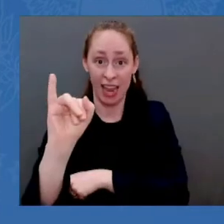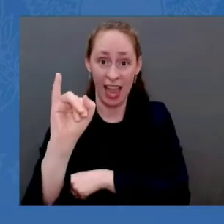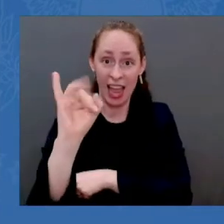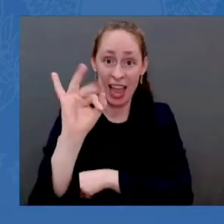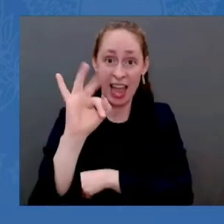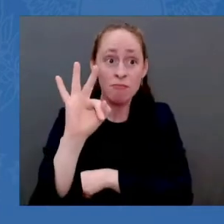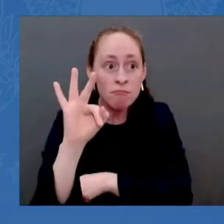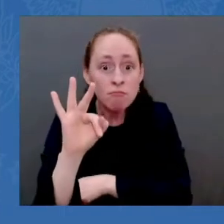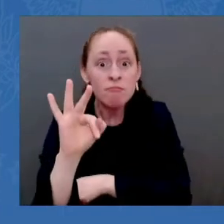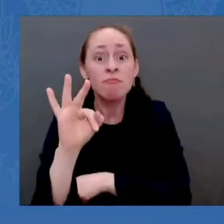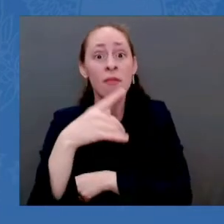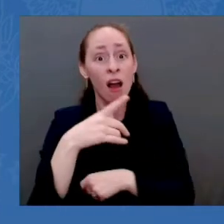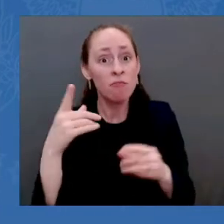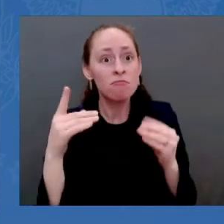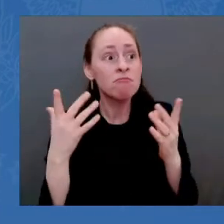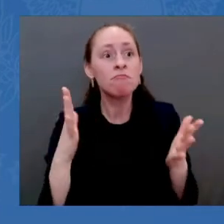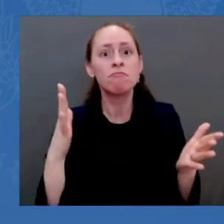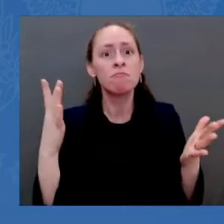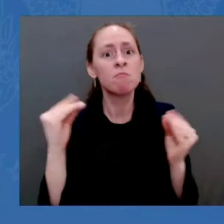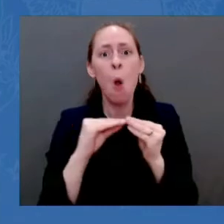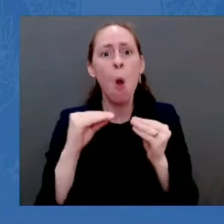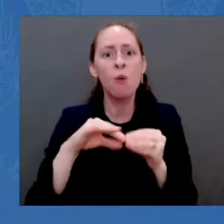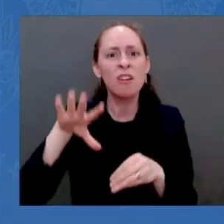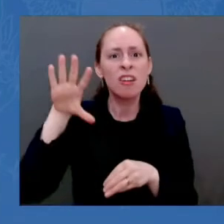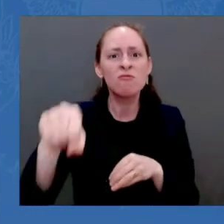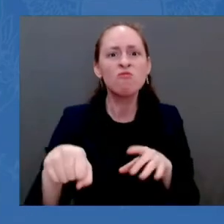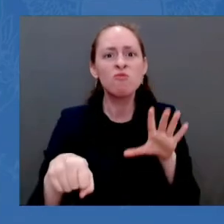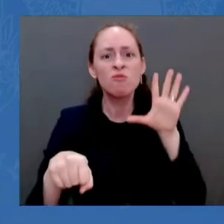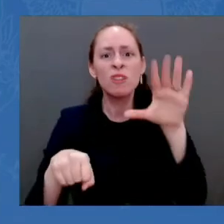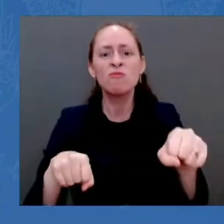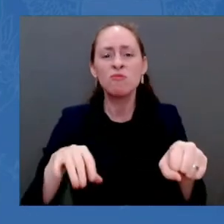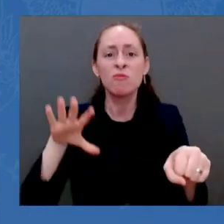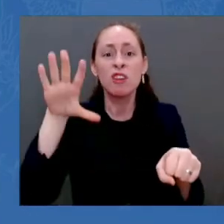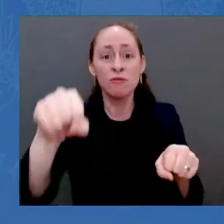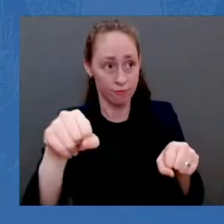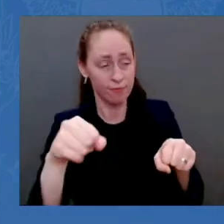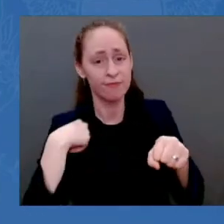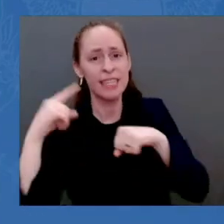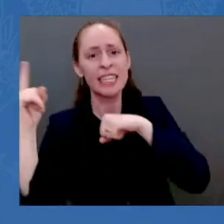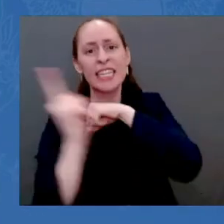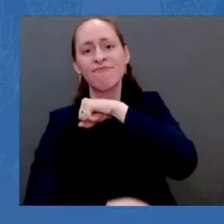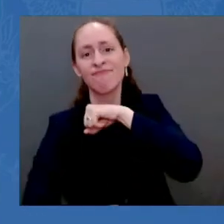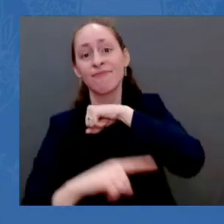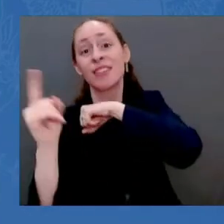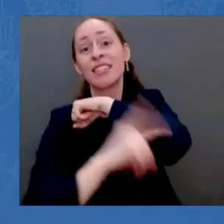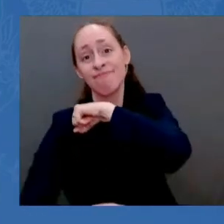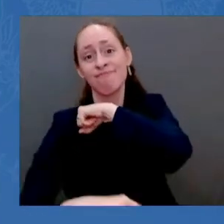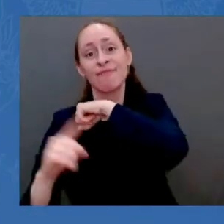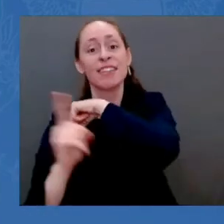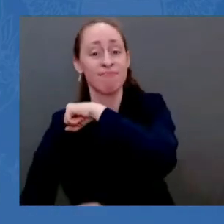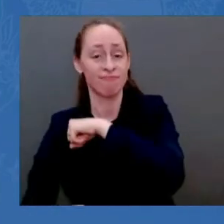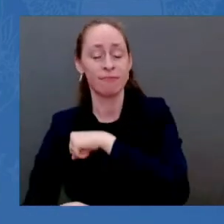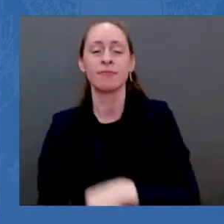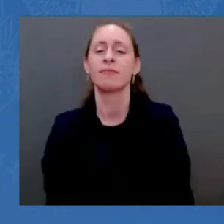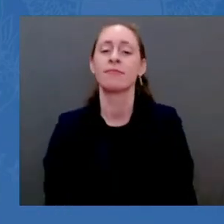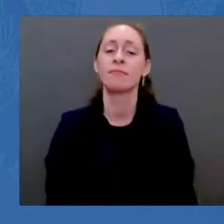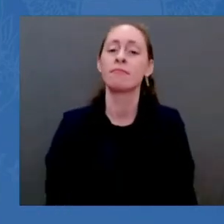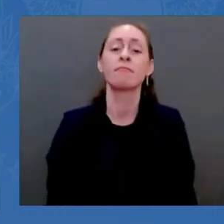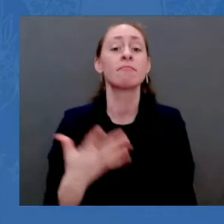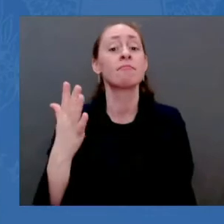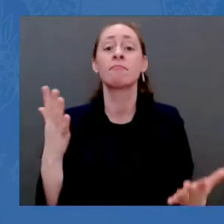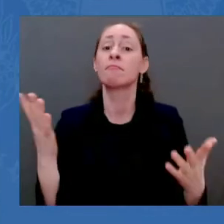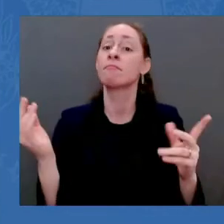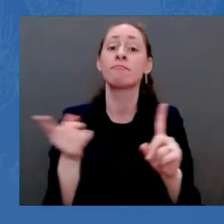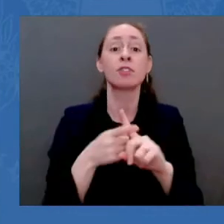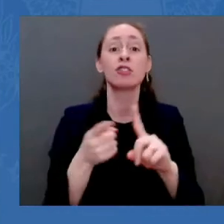-blocking sanctions on two large Russian financial institutions — VEB and their military bank.